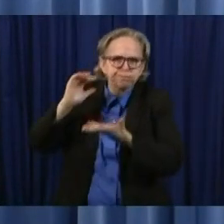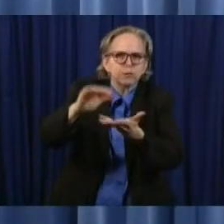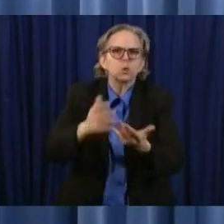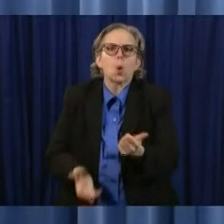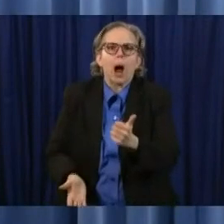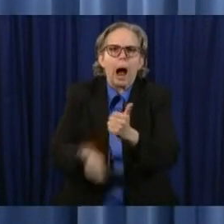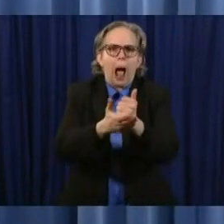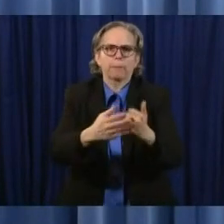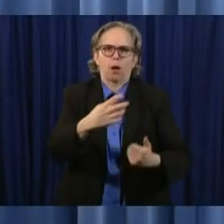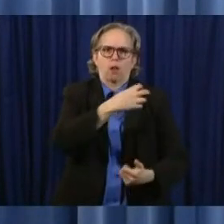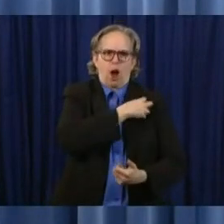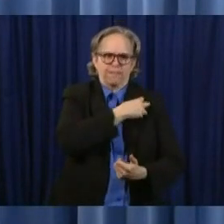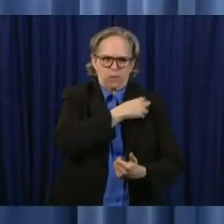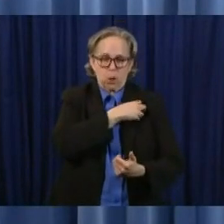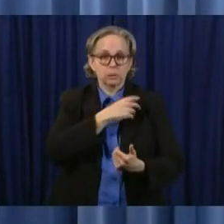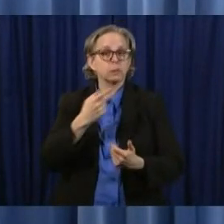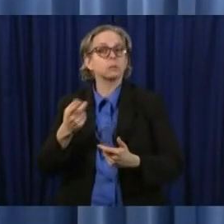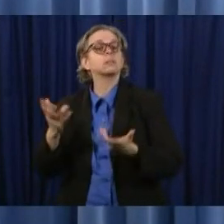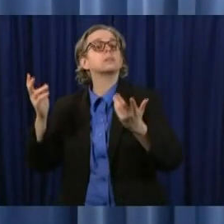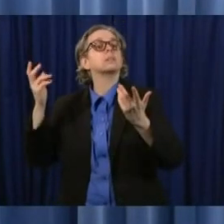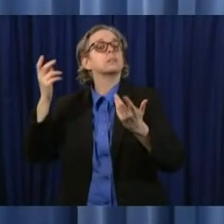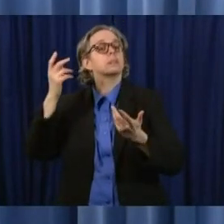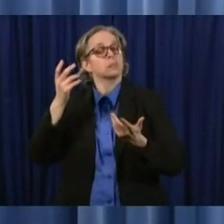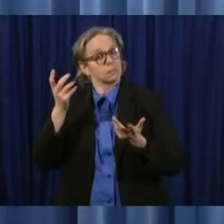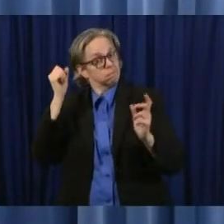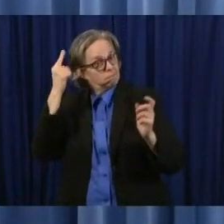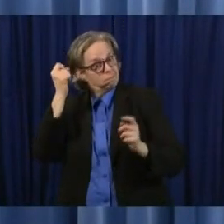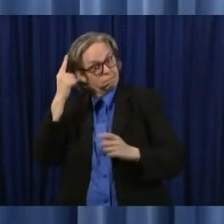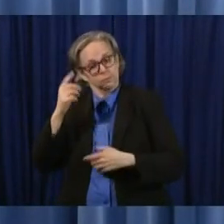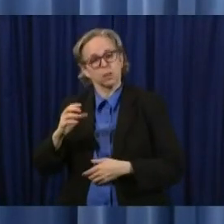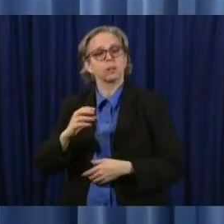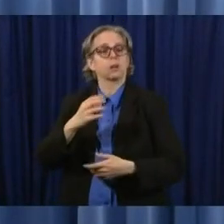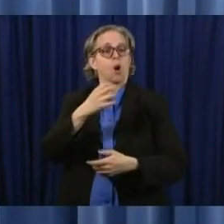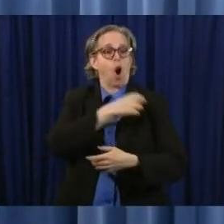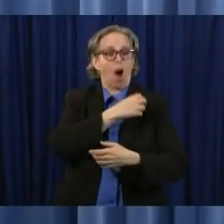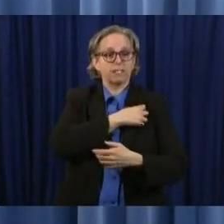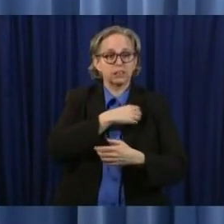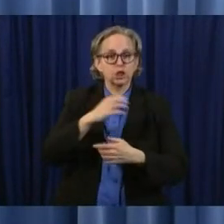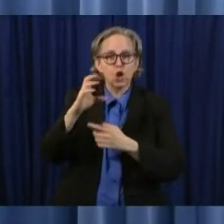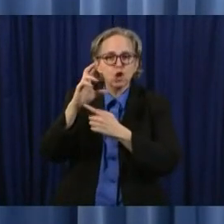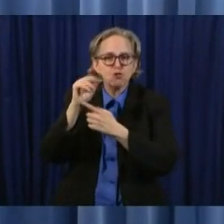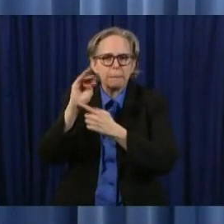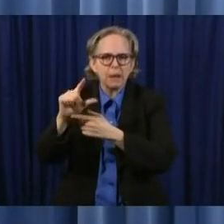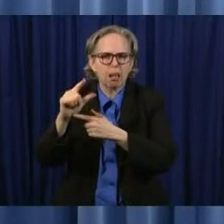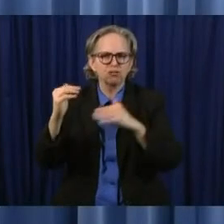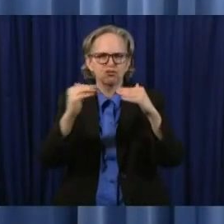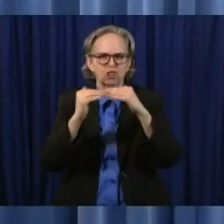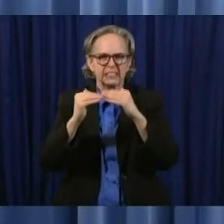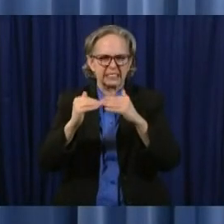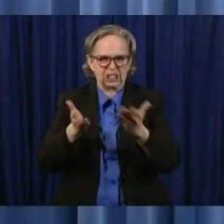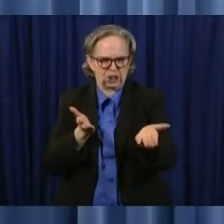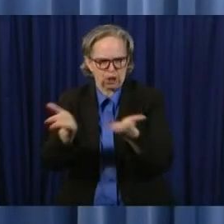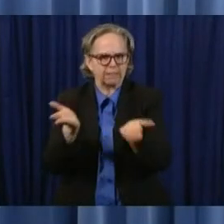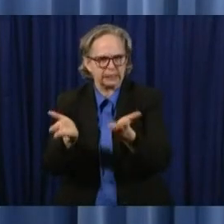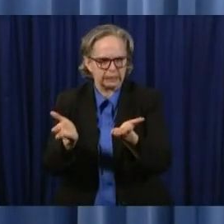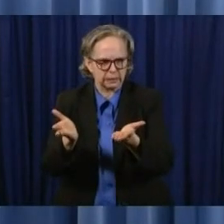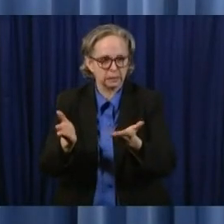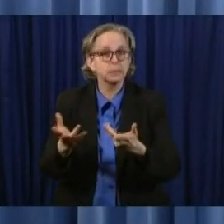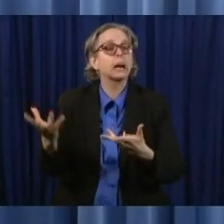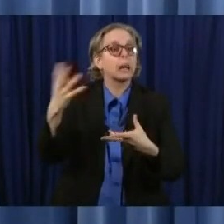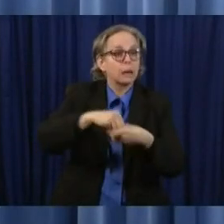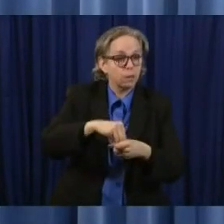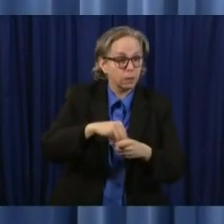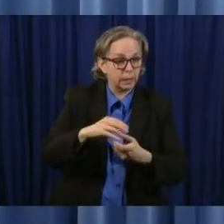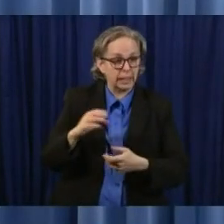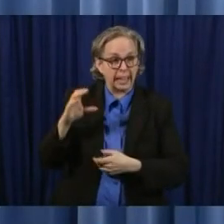Ohio office of criminal justice services as part of the cares act the federal cares act OCJS is